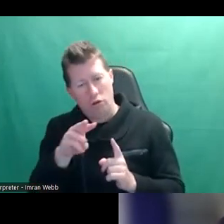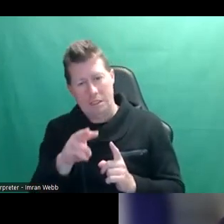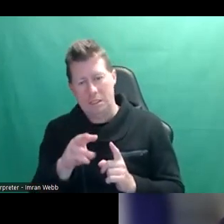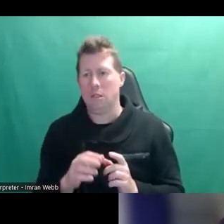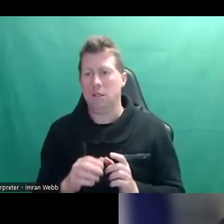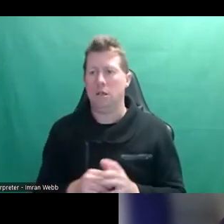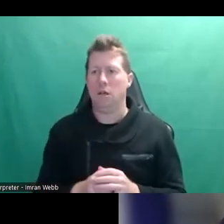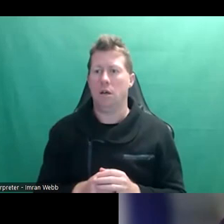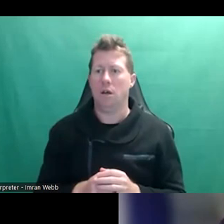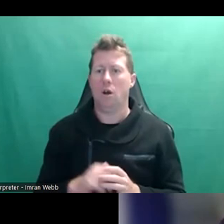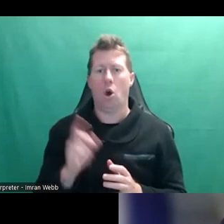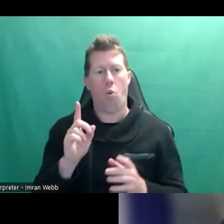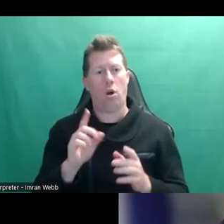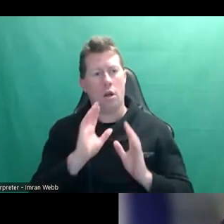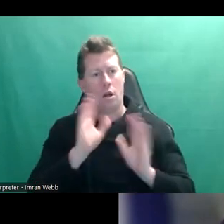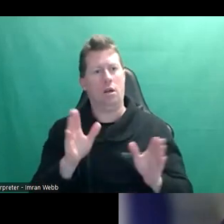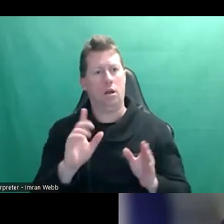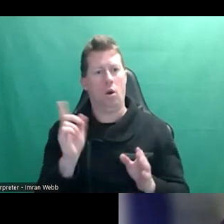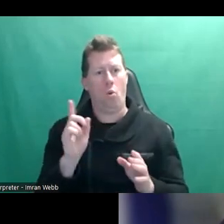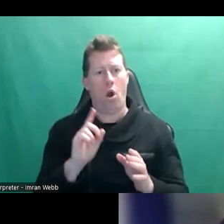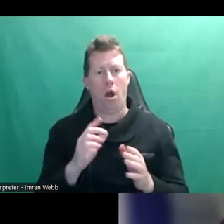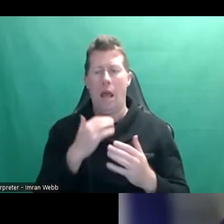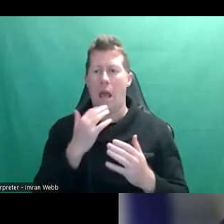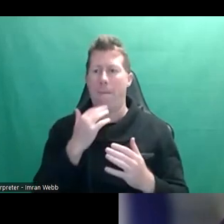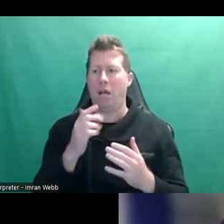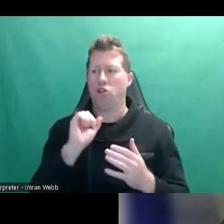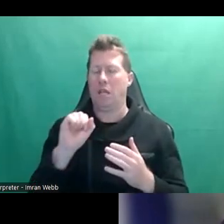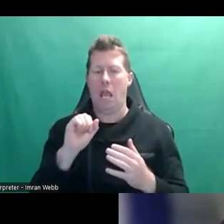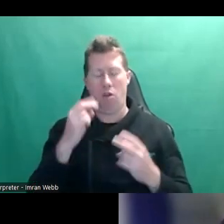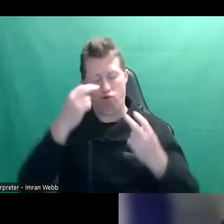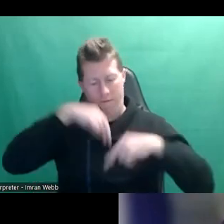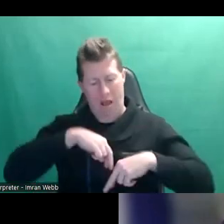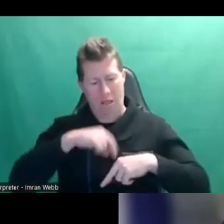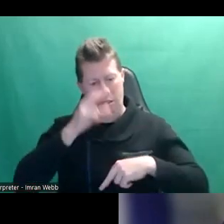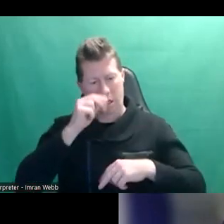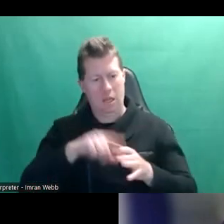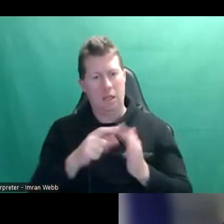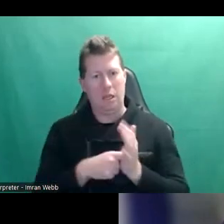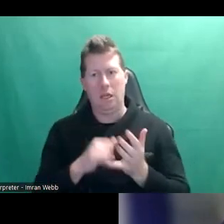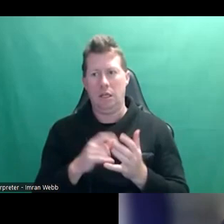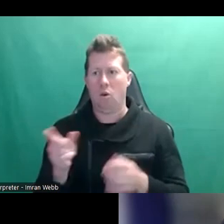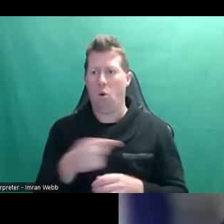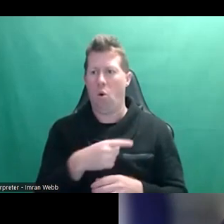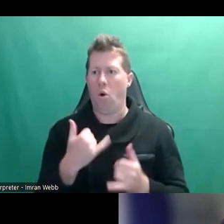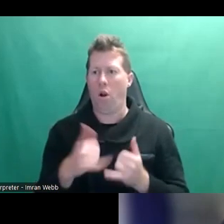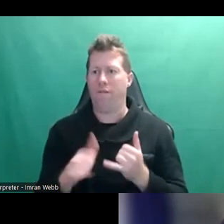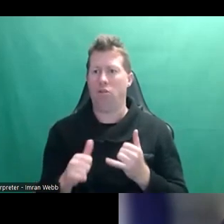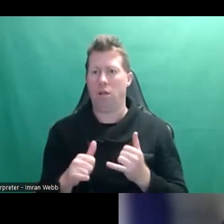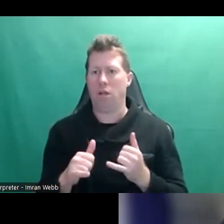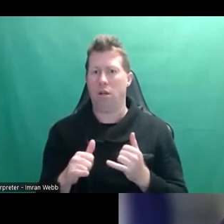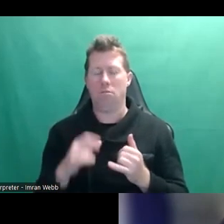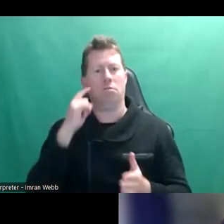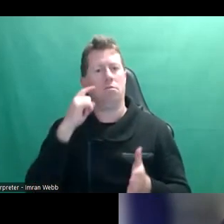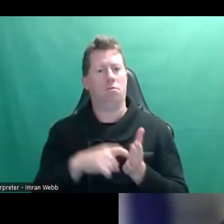And what's been remarkable to me is the amount of reflection they've done on their young years to also, like, be quite, like, acknowledge the